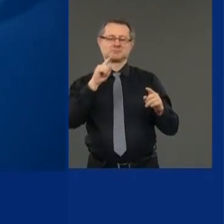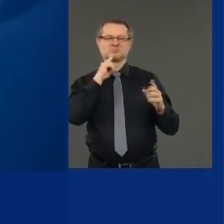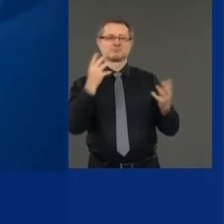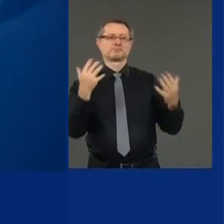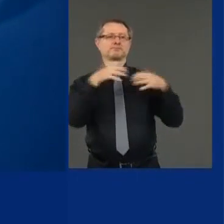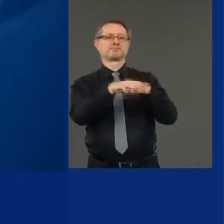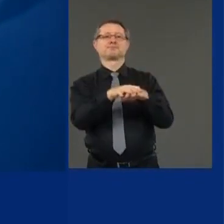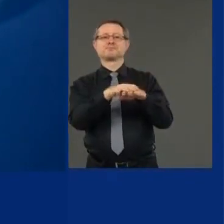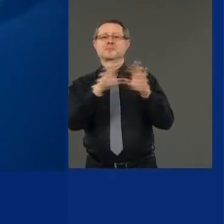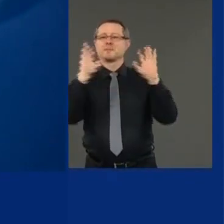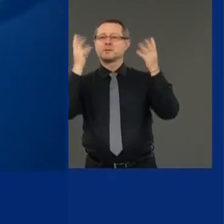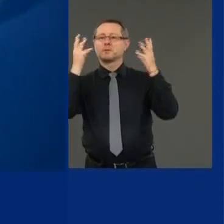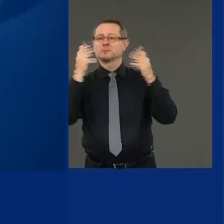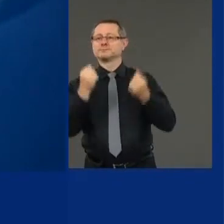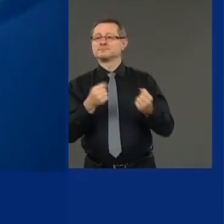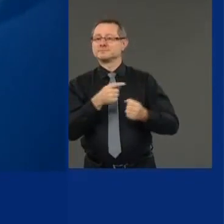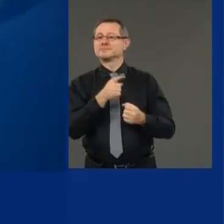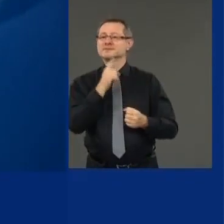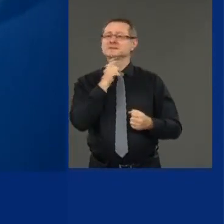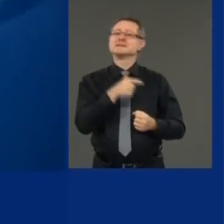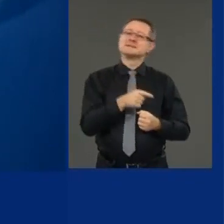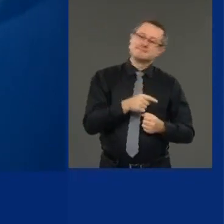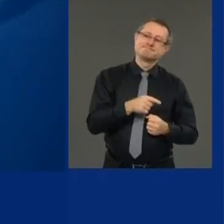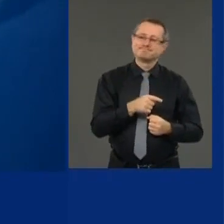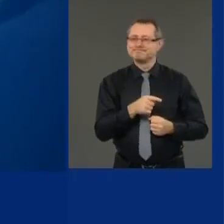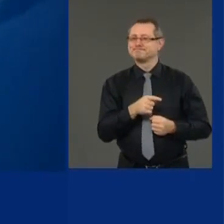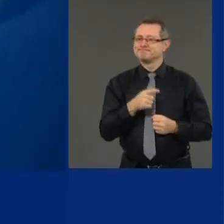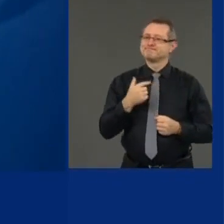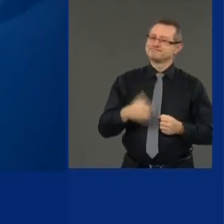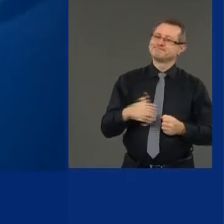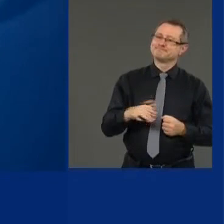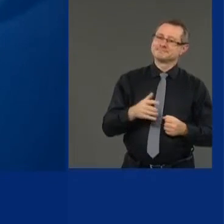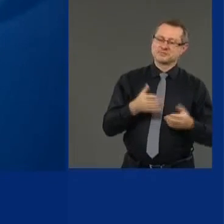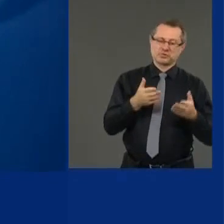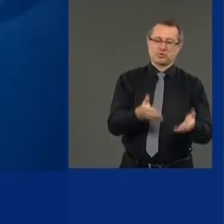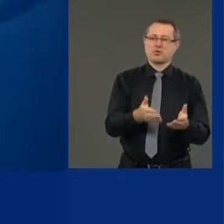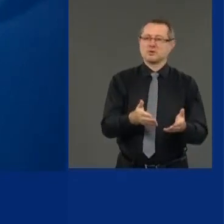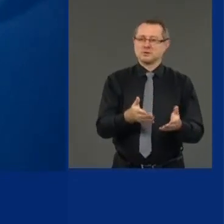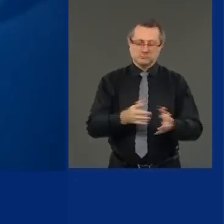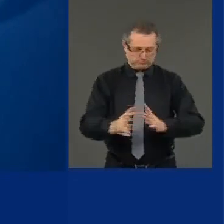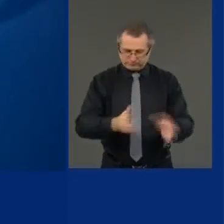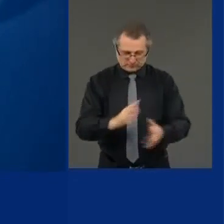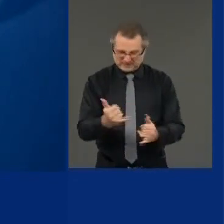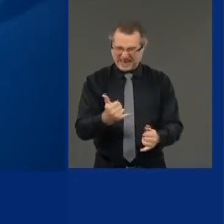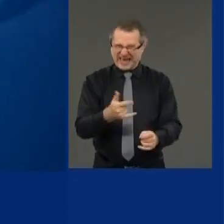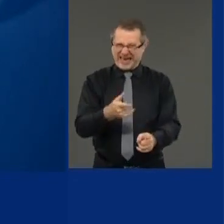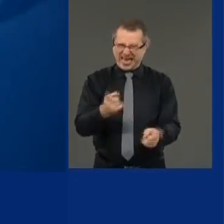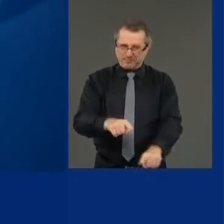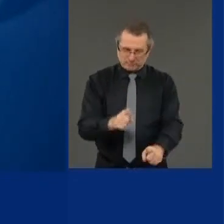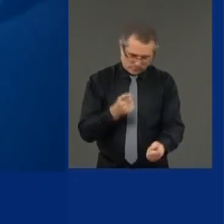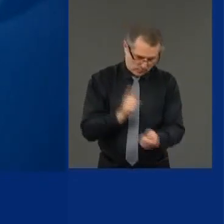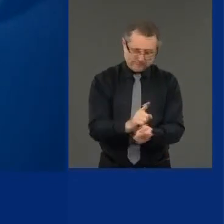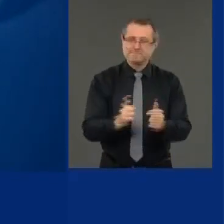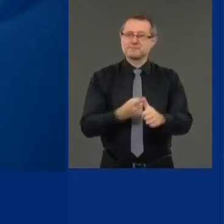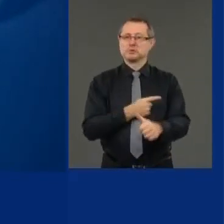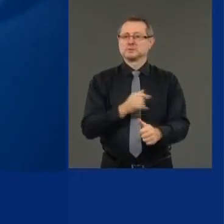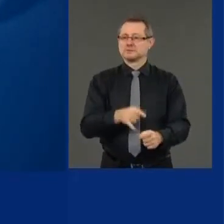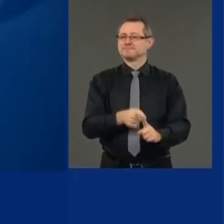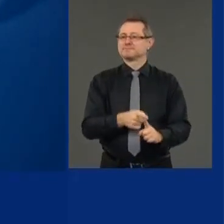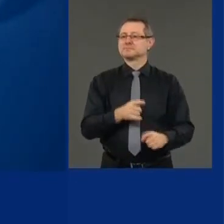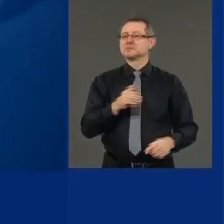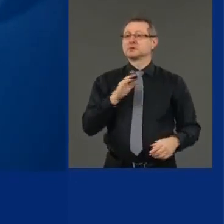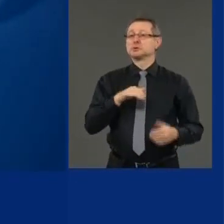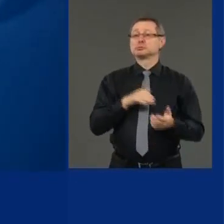are really on the spot, right? They're the ones who were showing up. Look at the healthcare workers 12%.